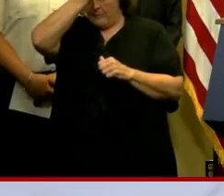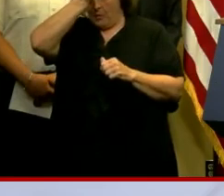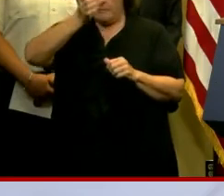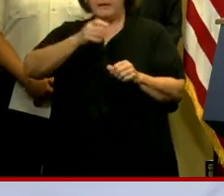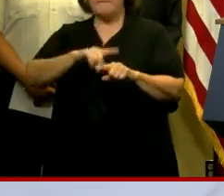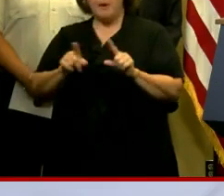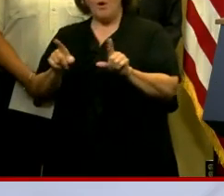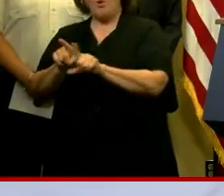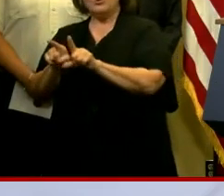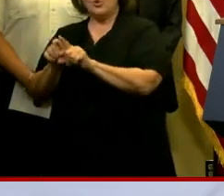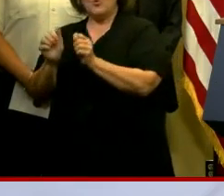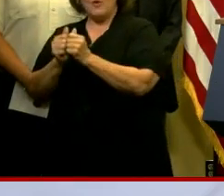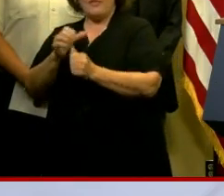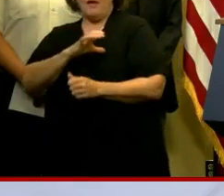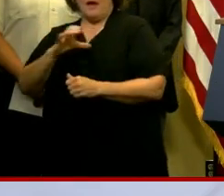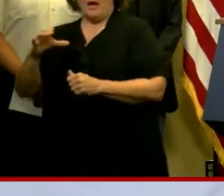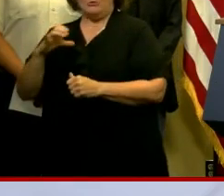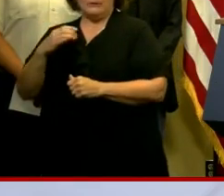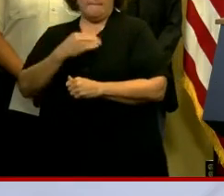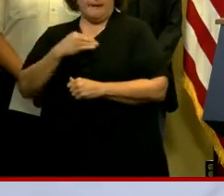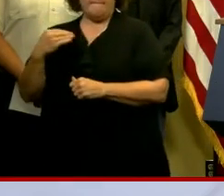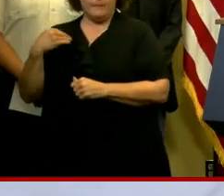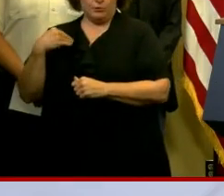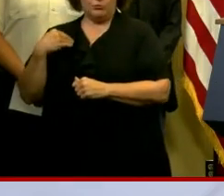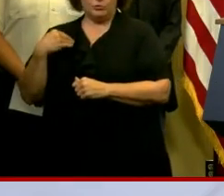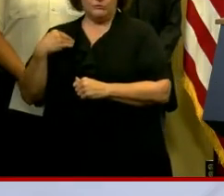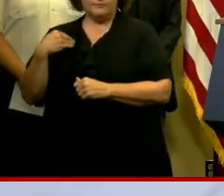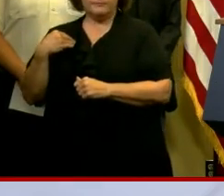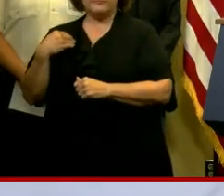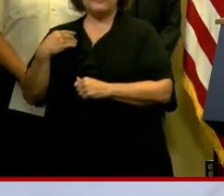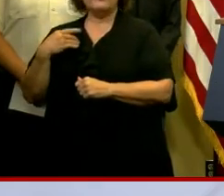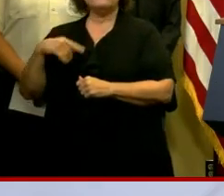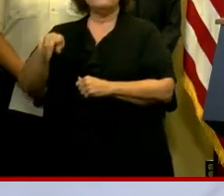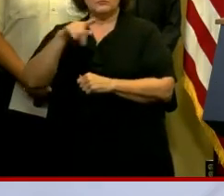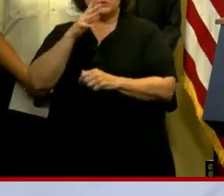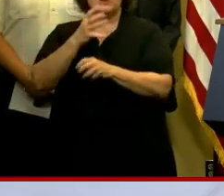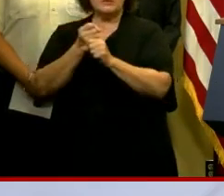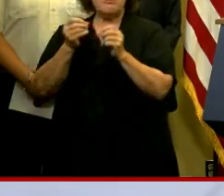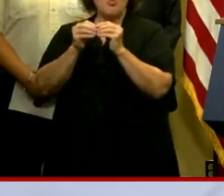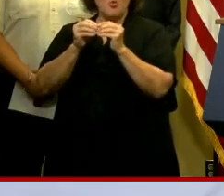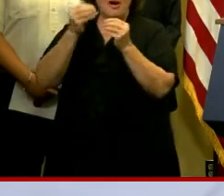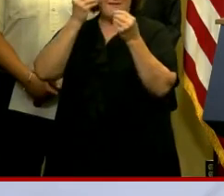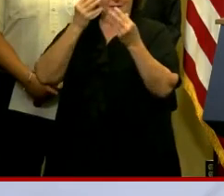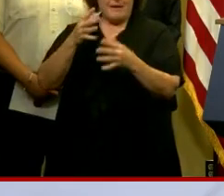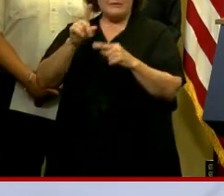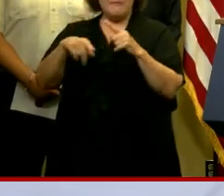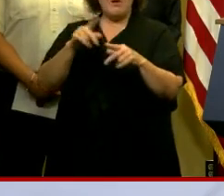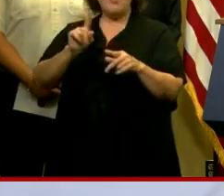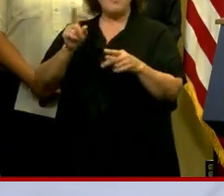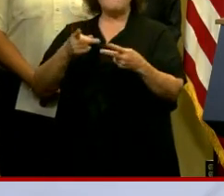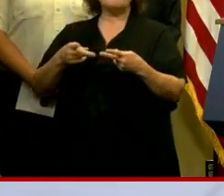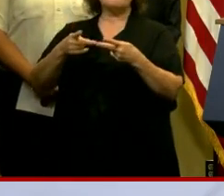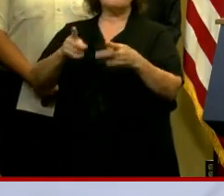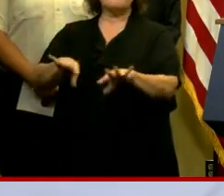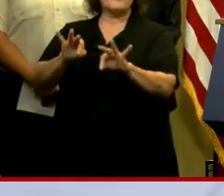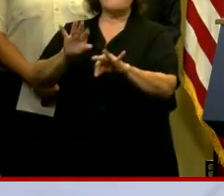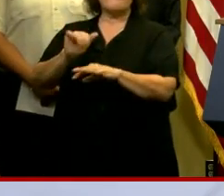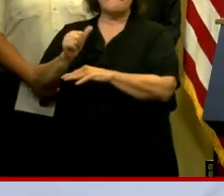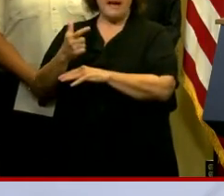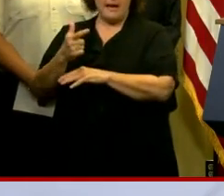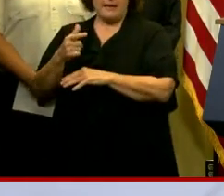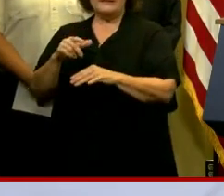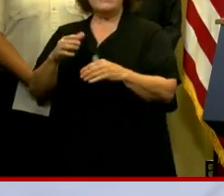but with the council members. So, again, you'll get more information about those locations, which are consistent,